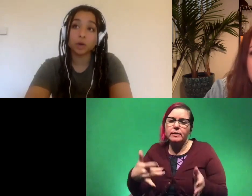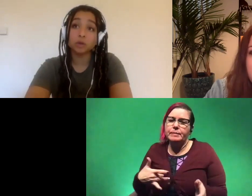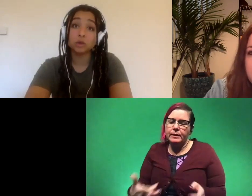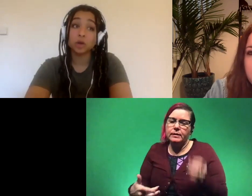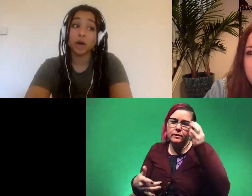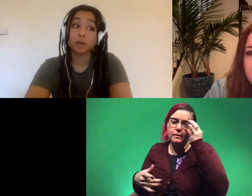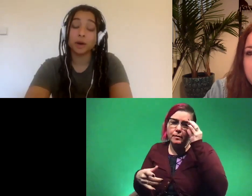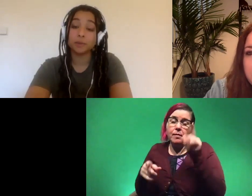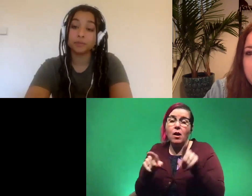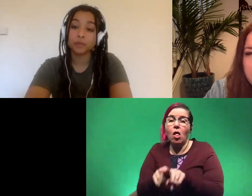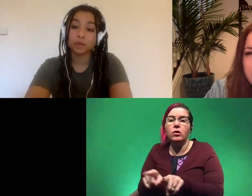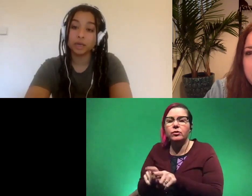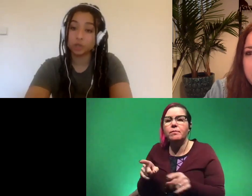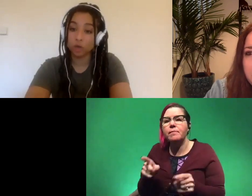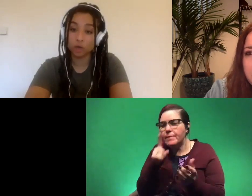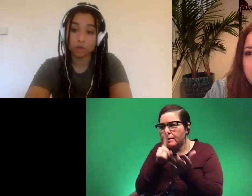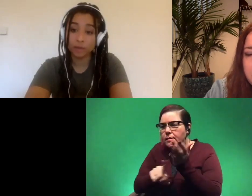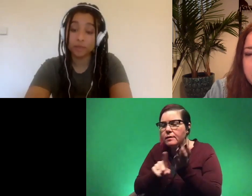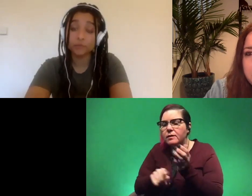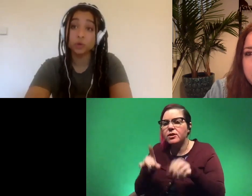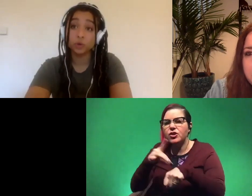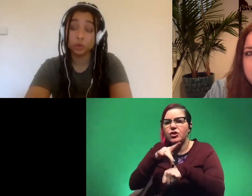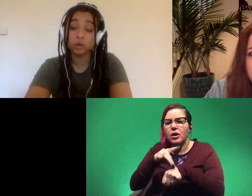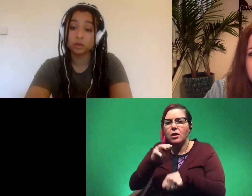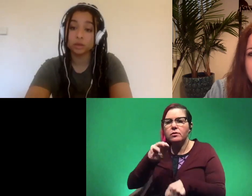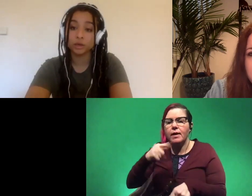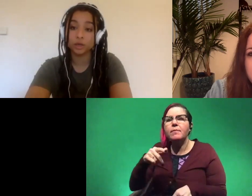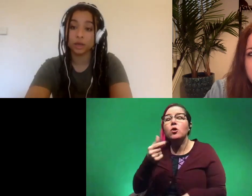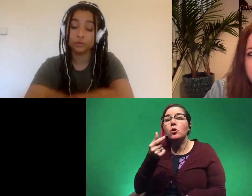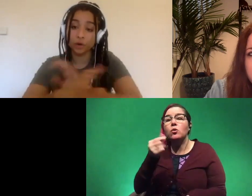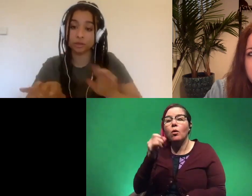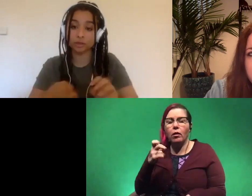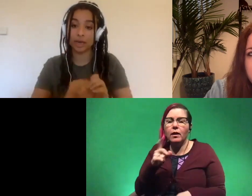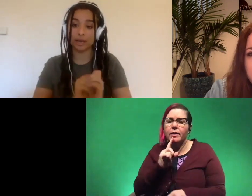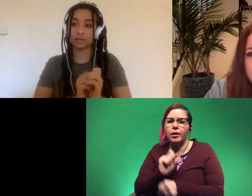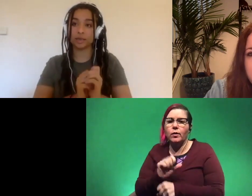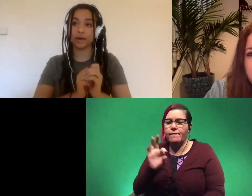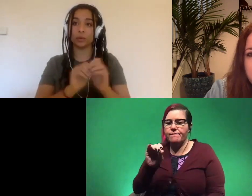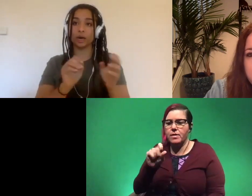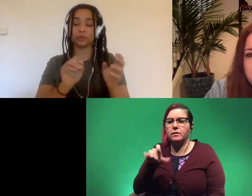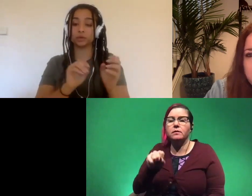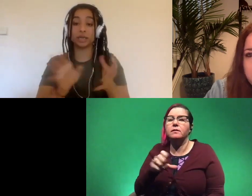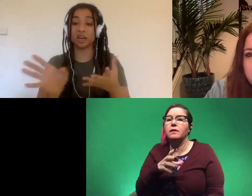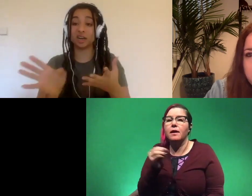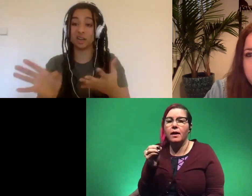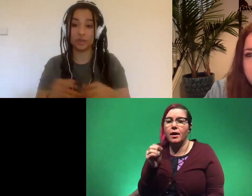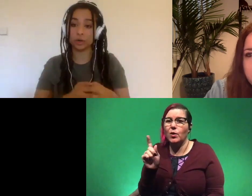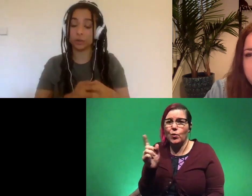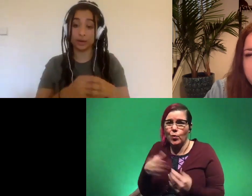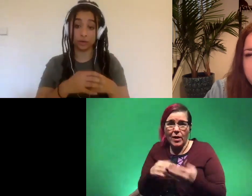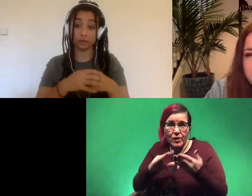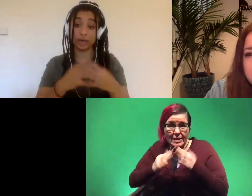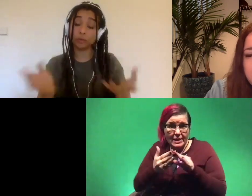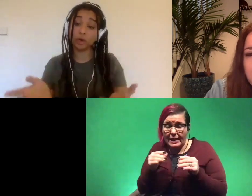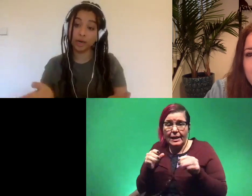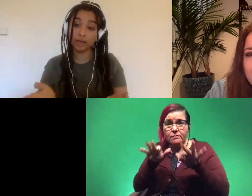i would also look up um like geological maps if you google literally like fossils and say whatever sea i live in